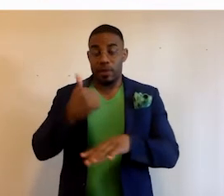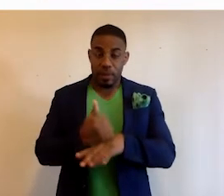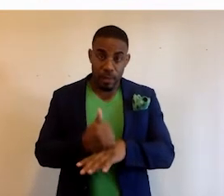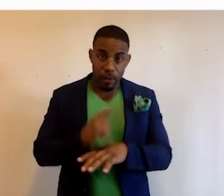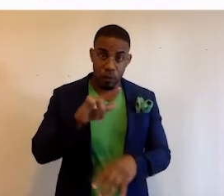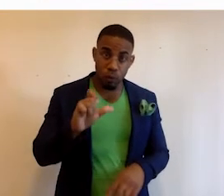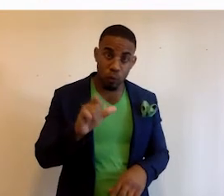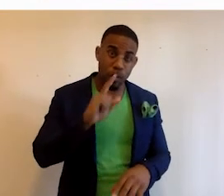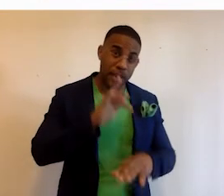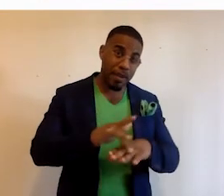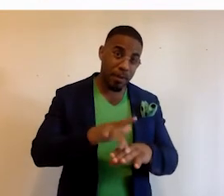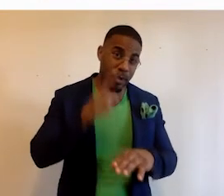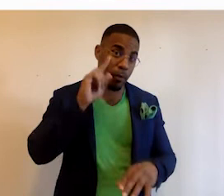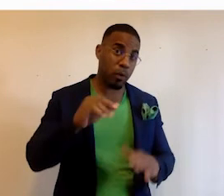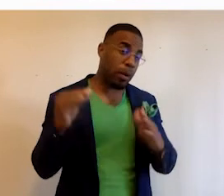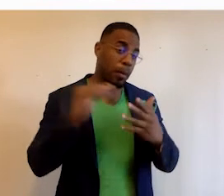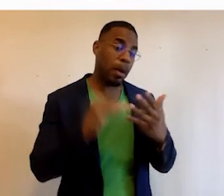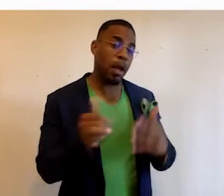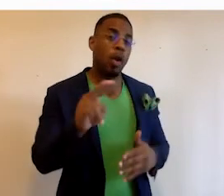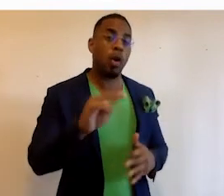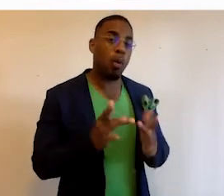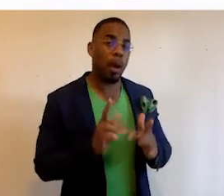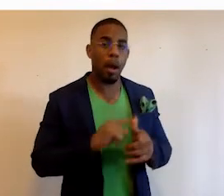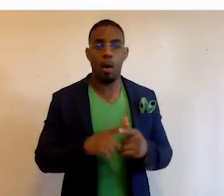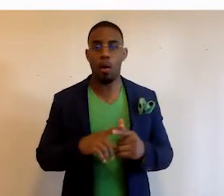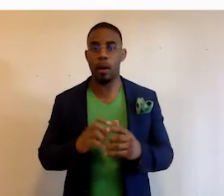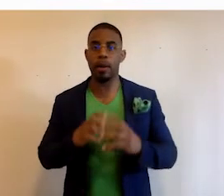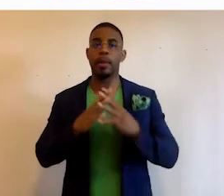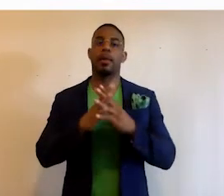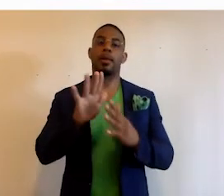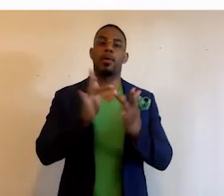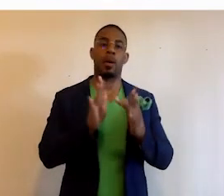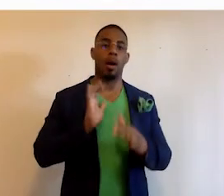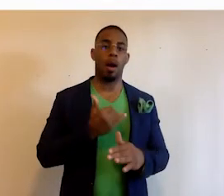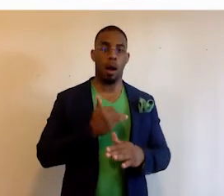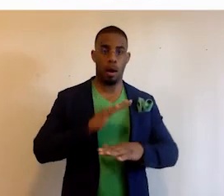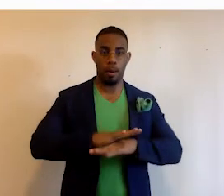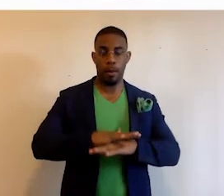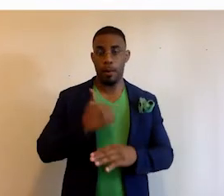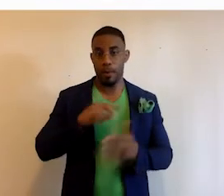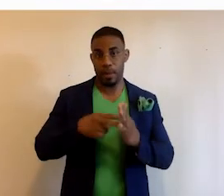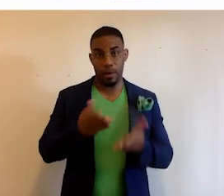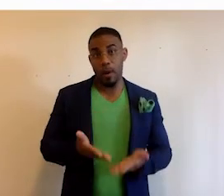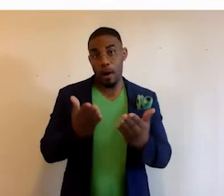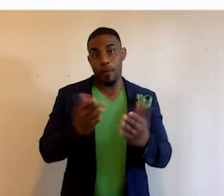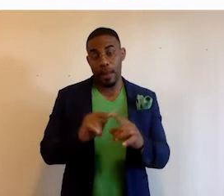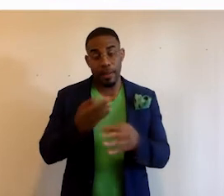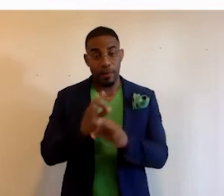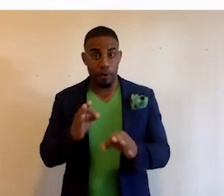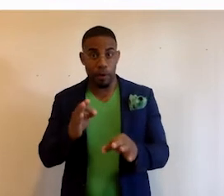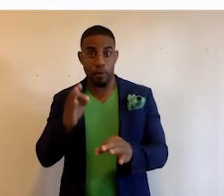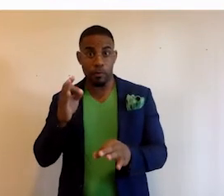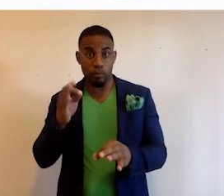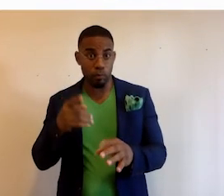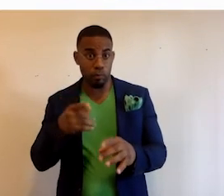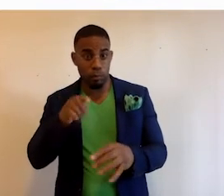tools that will be available to you to plug into your own website or to stand up your website on our platform, we intend to offer it as a freemium subscription.